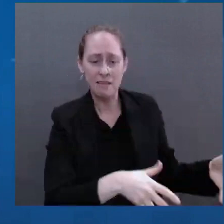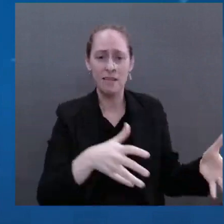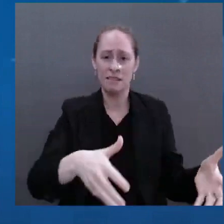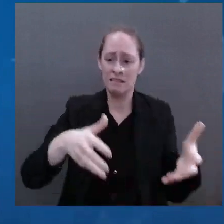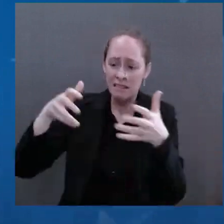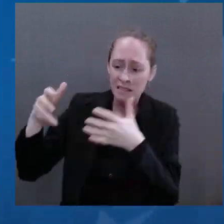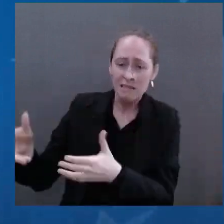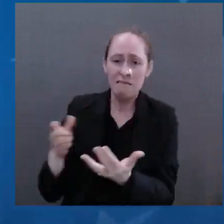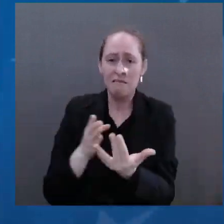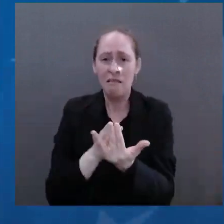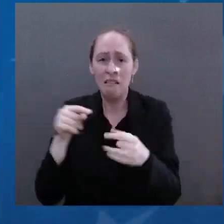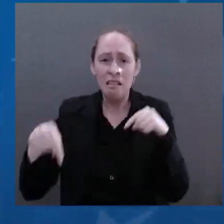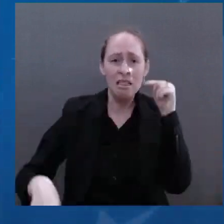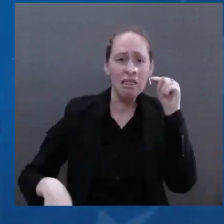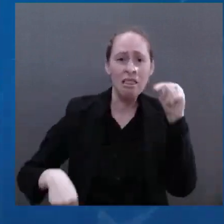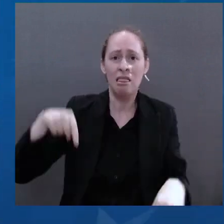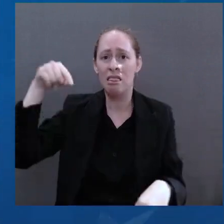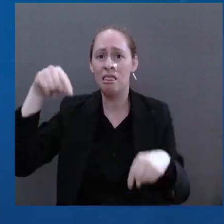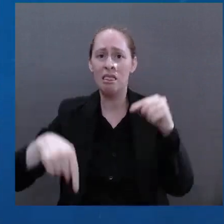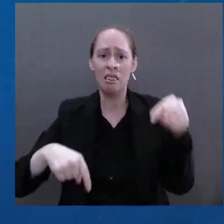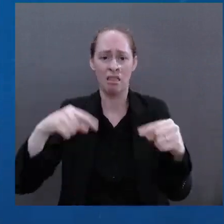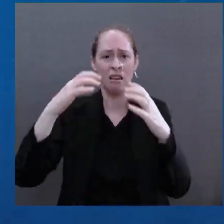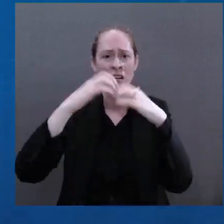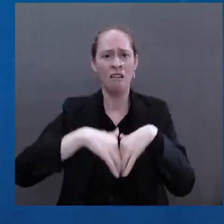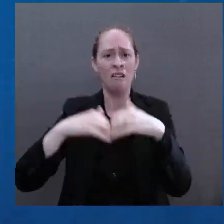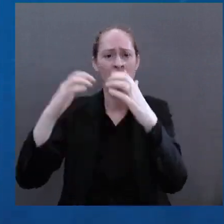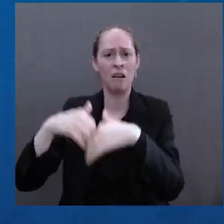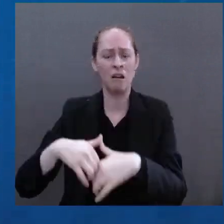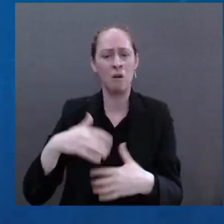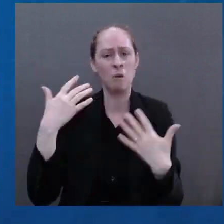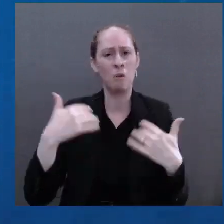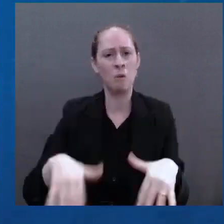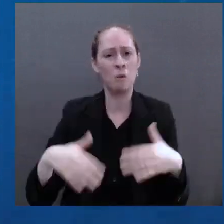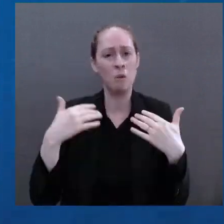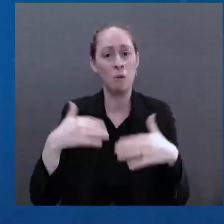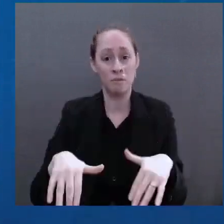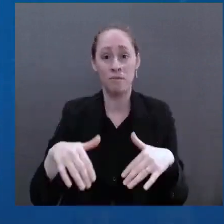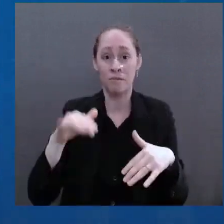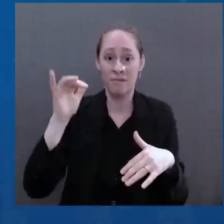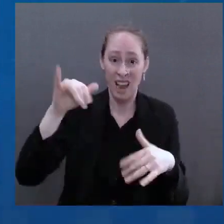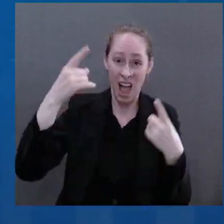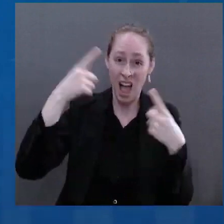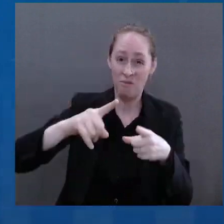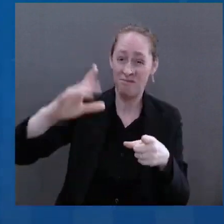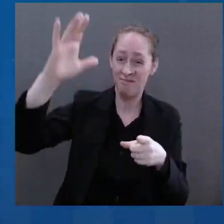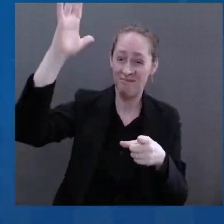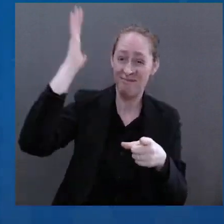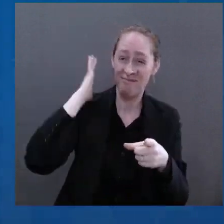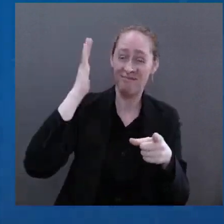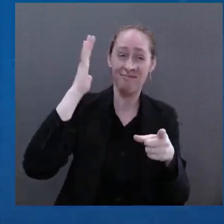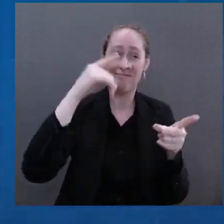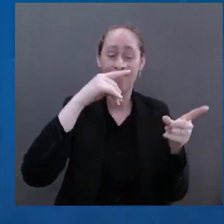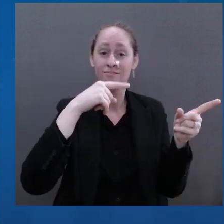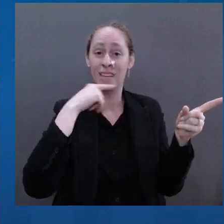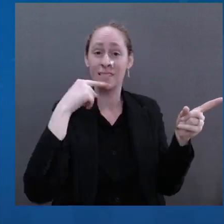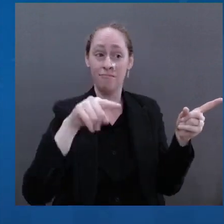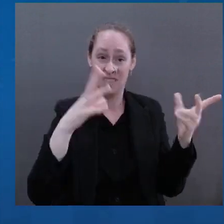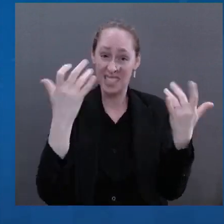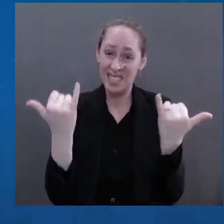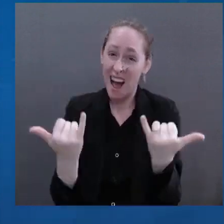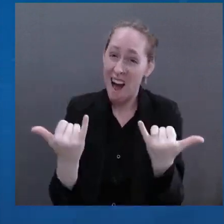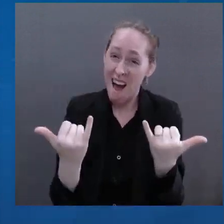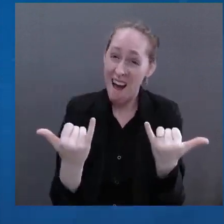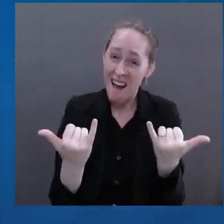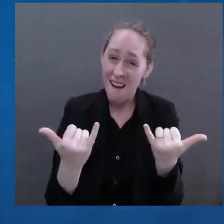now. March 26th, 2022, just days before we're at the